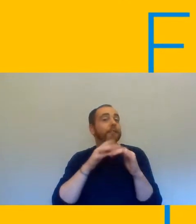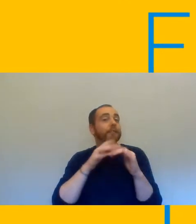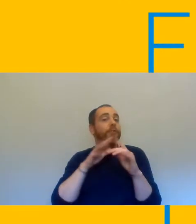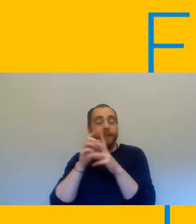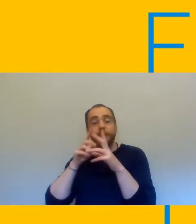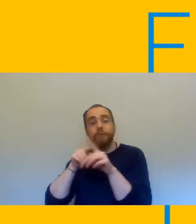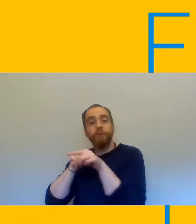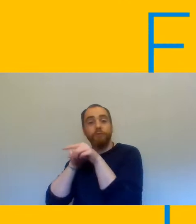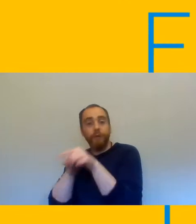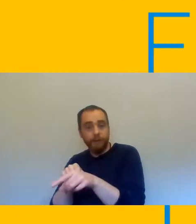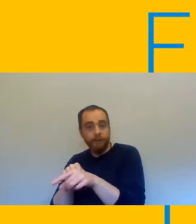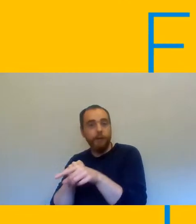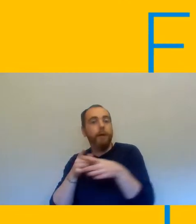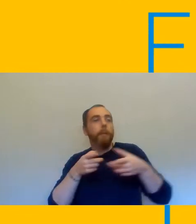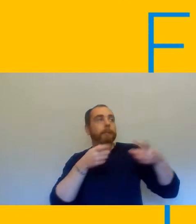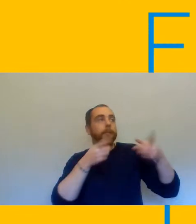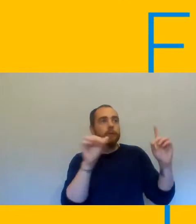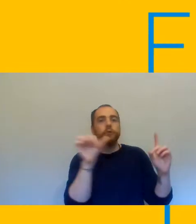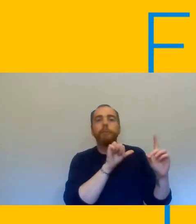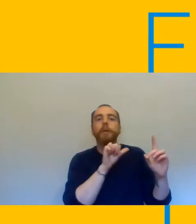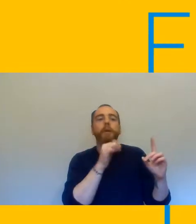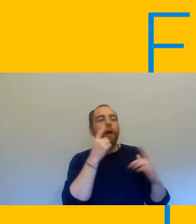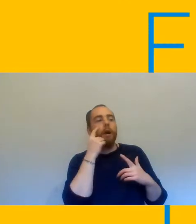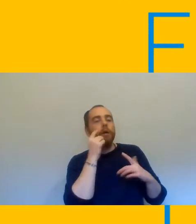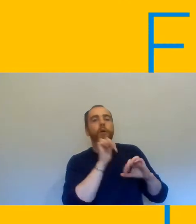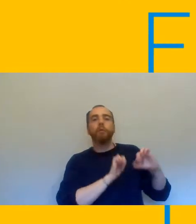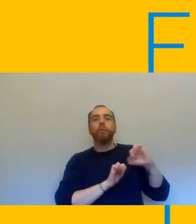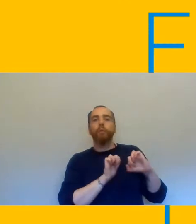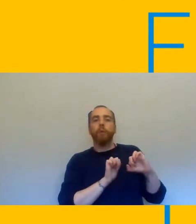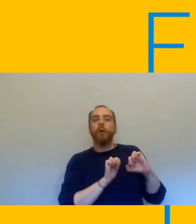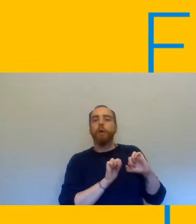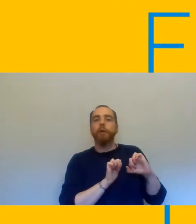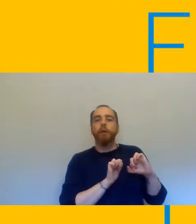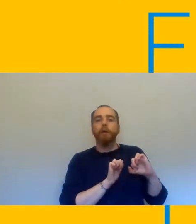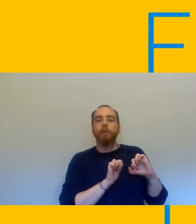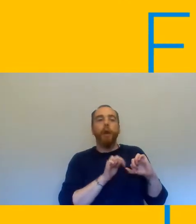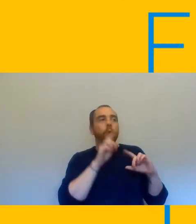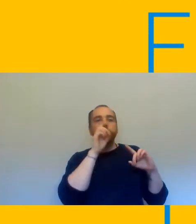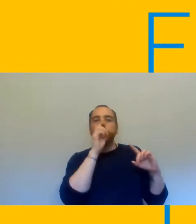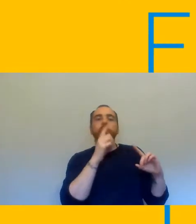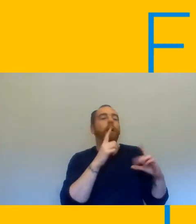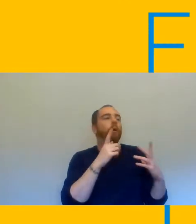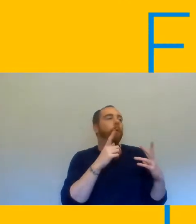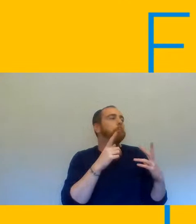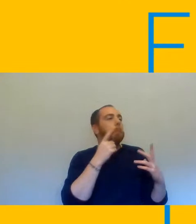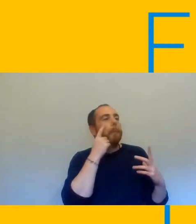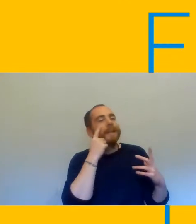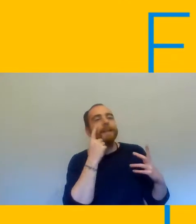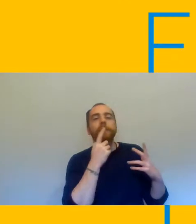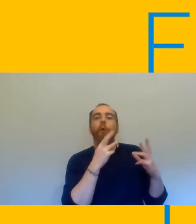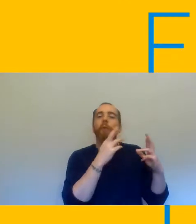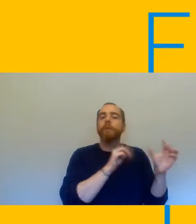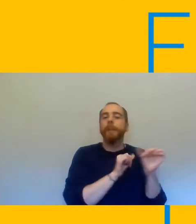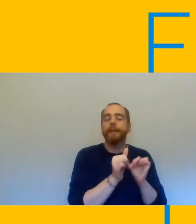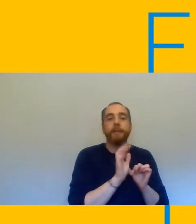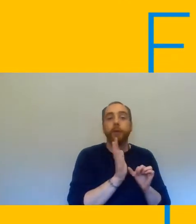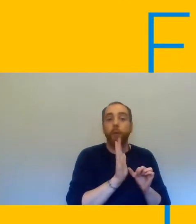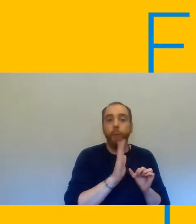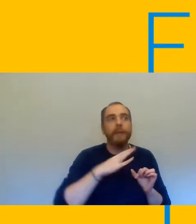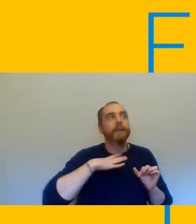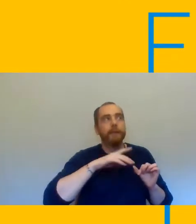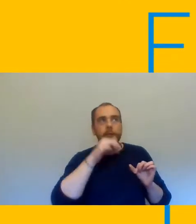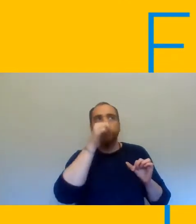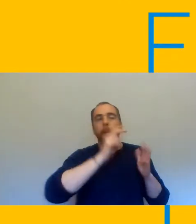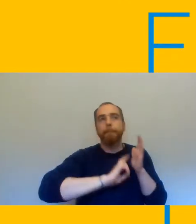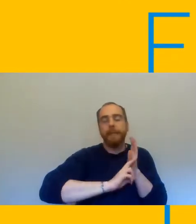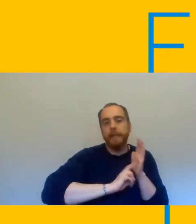approach um there's too much at stake not to do that um and the employers uh need to factor in to